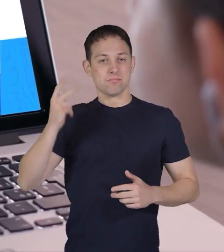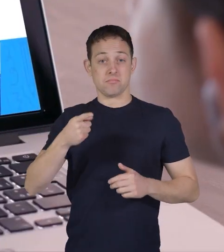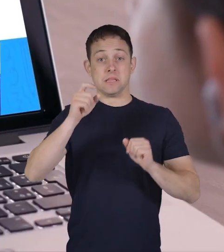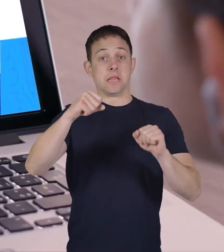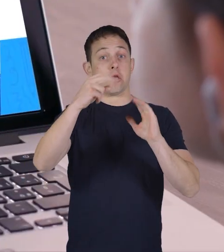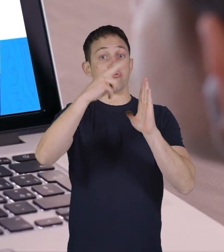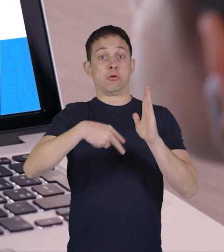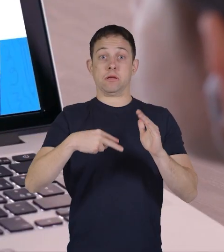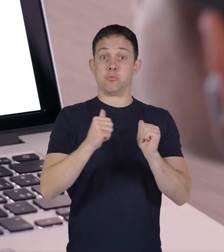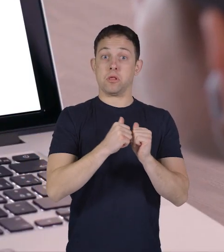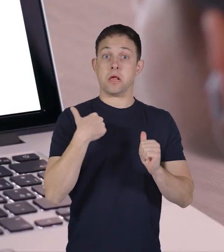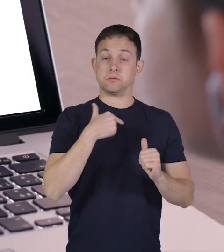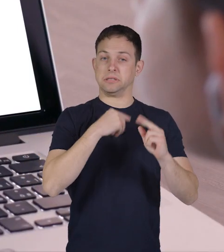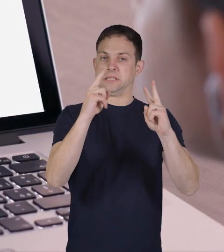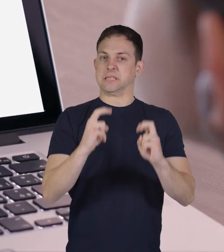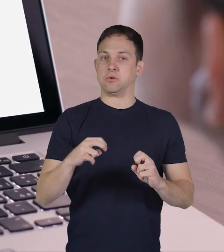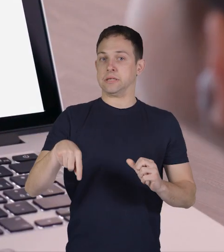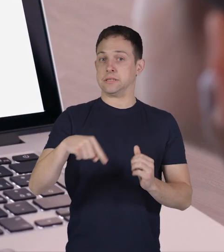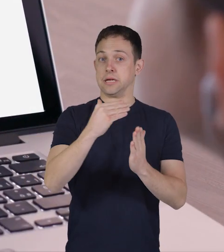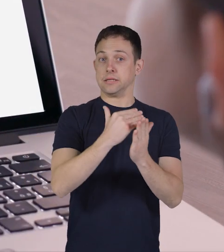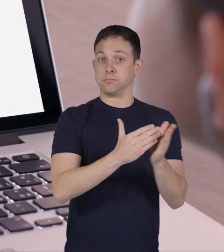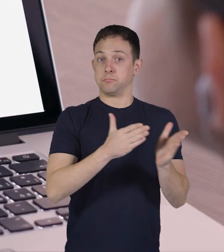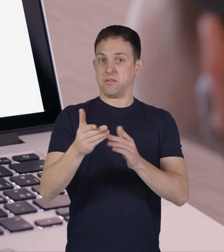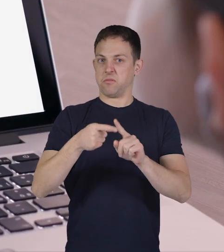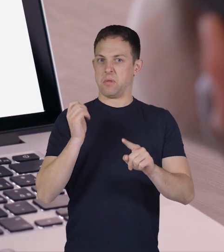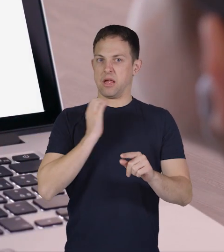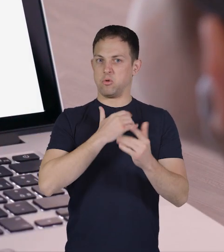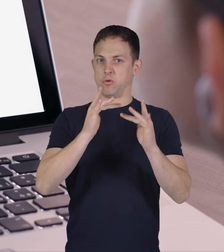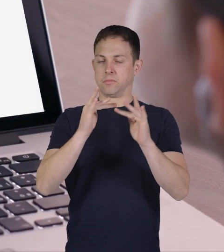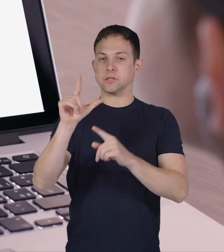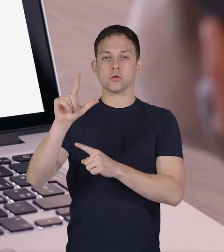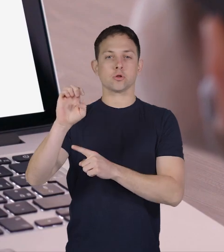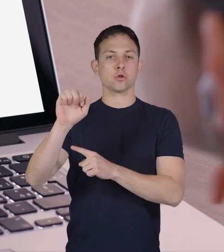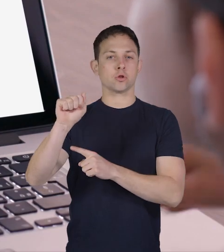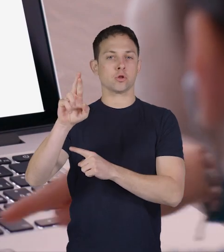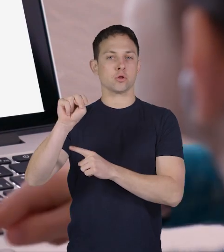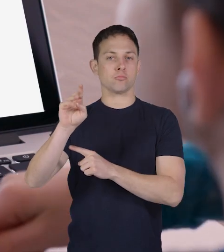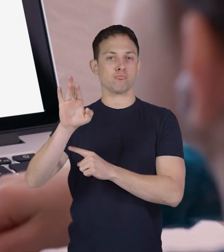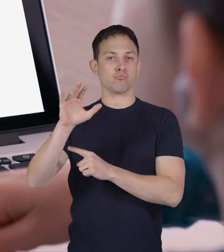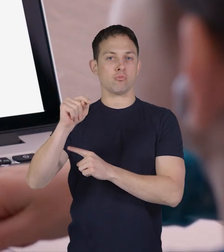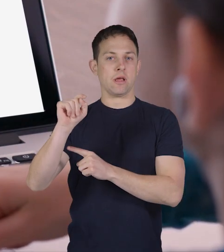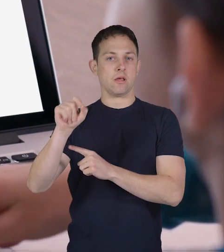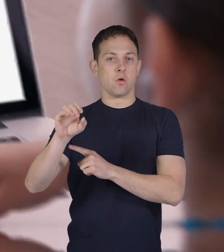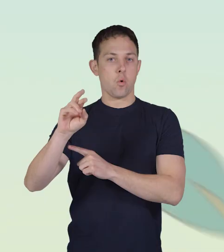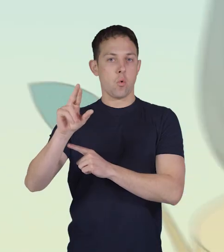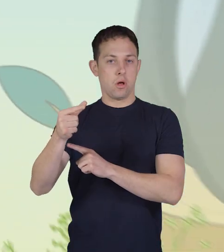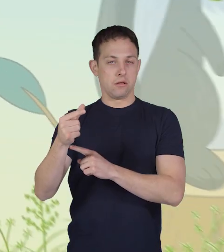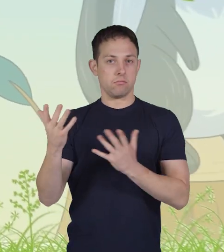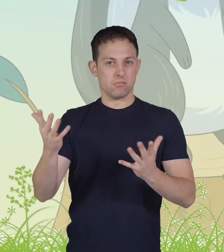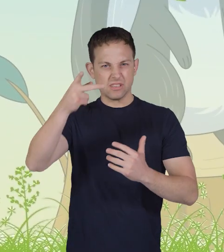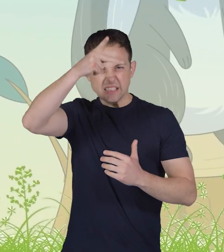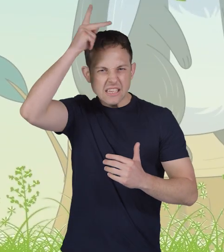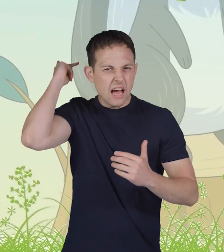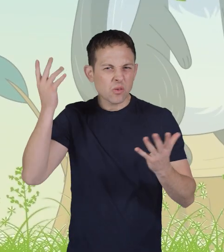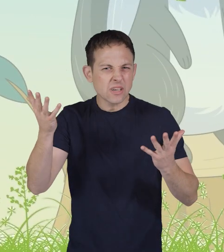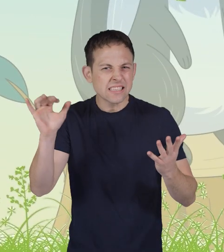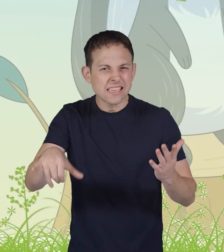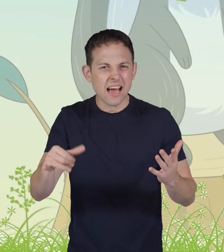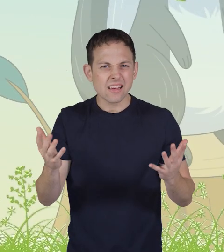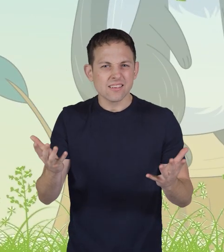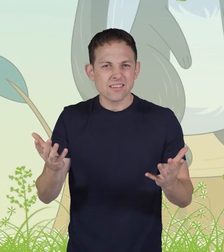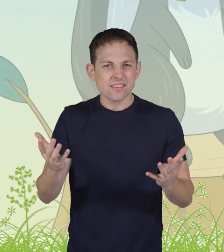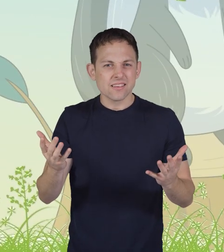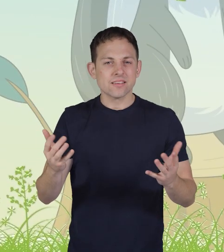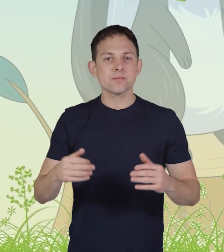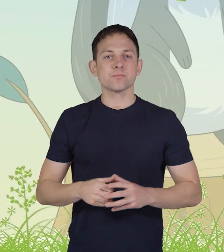you can read along with us by downloading this lesson plan from our website learnbright.org what is a